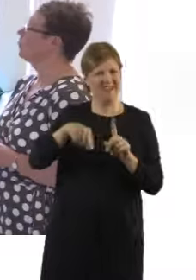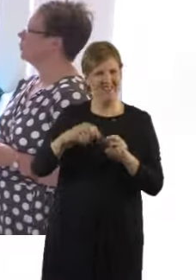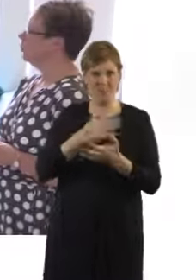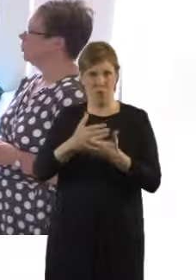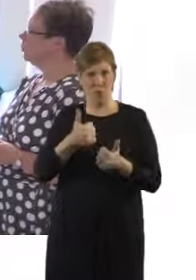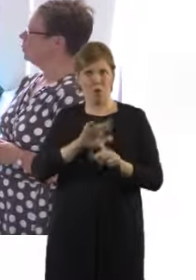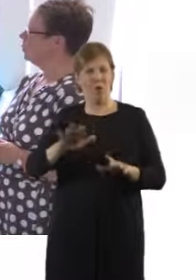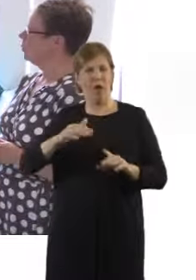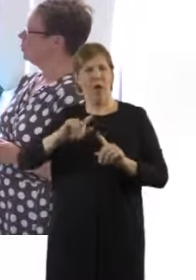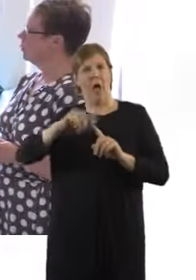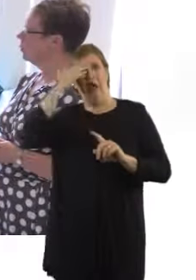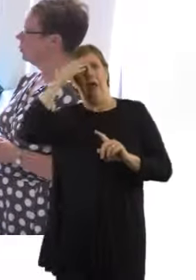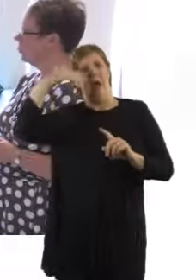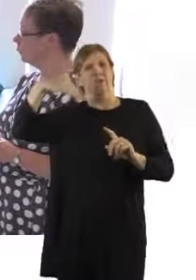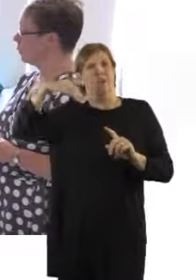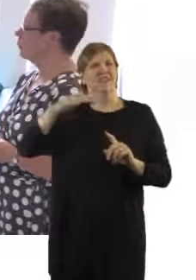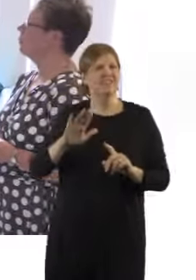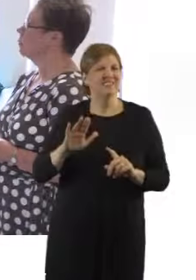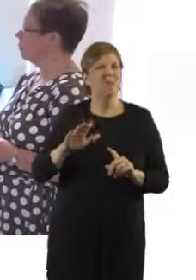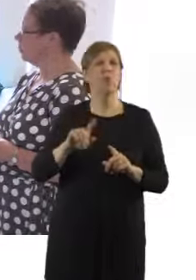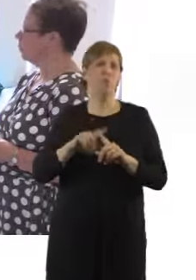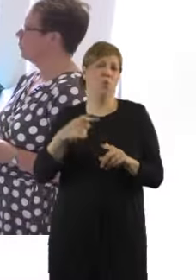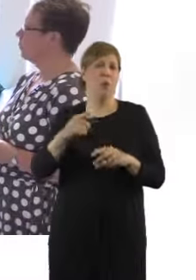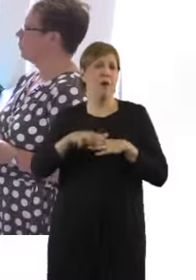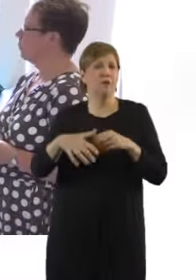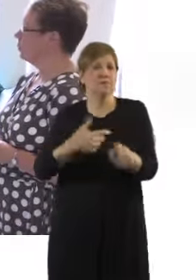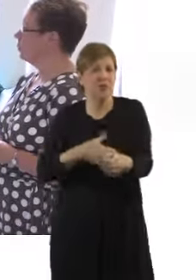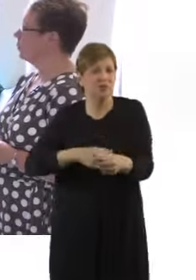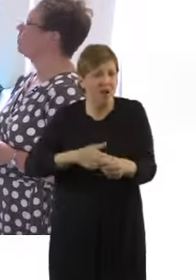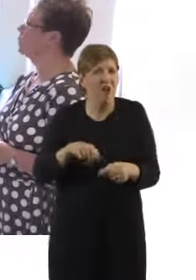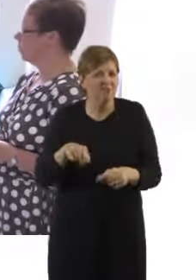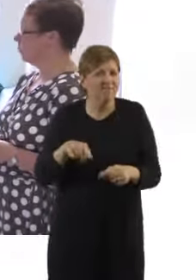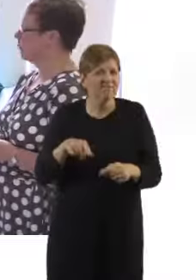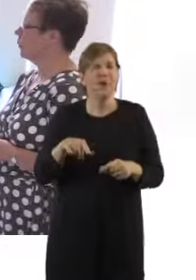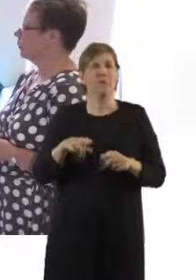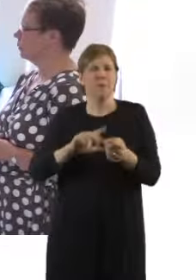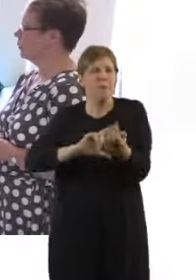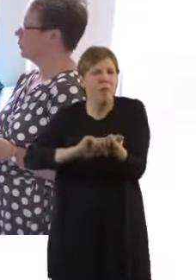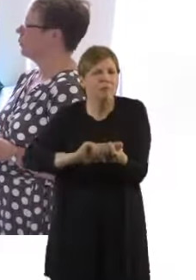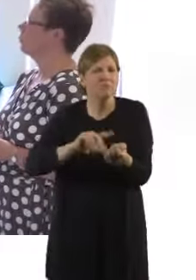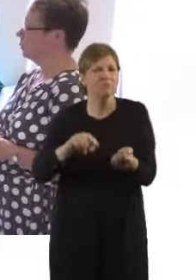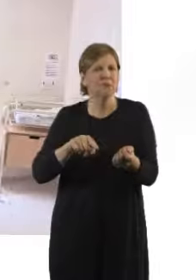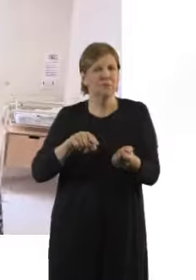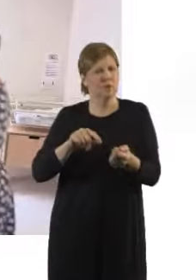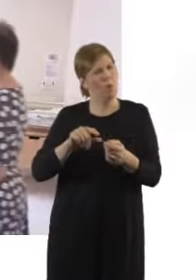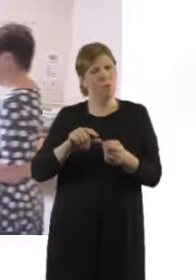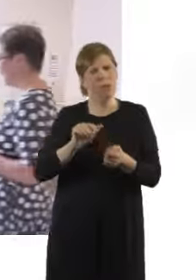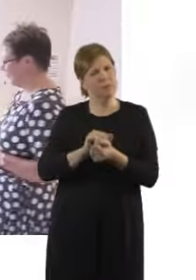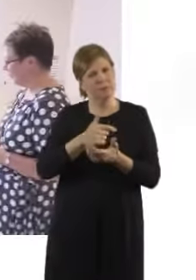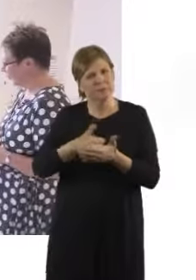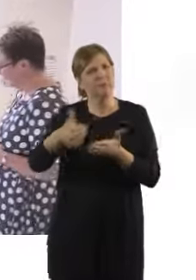fever and she'll also have her blood pressure done and her pulse and that will be done regularly throughout labour.